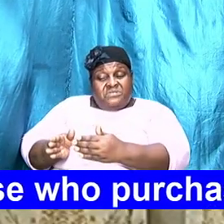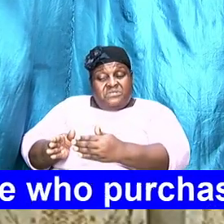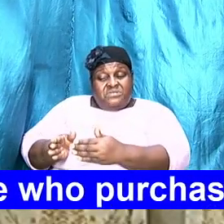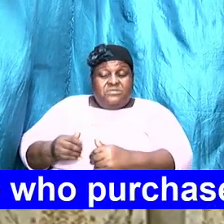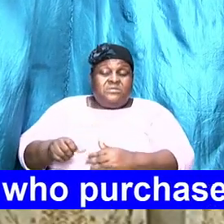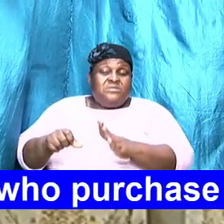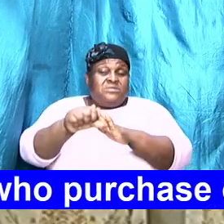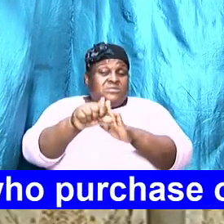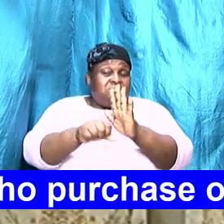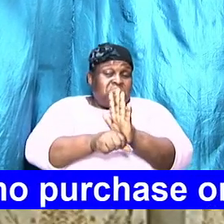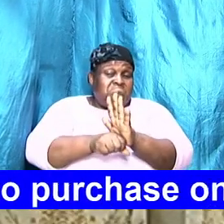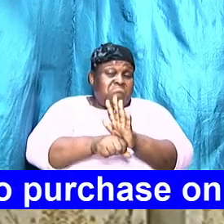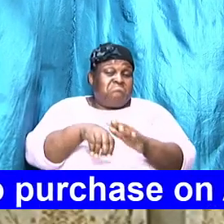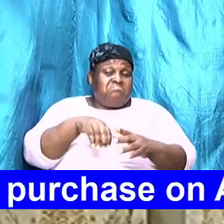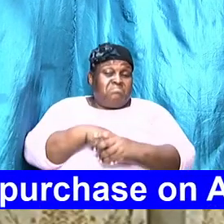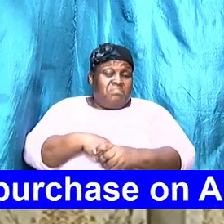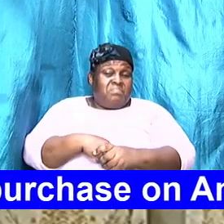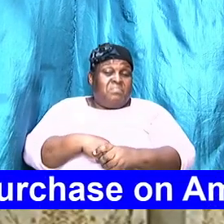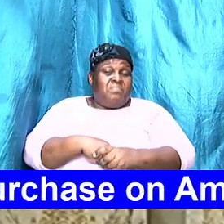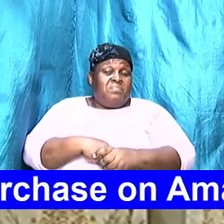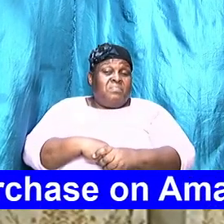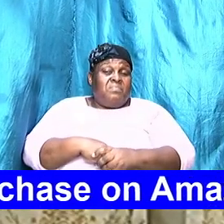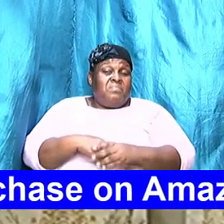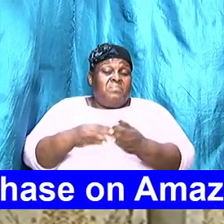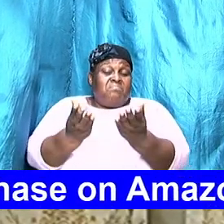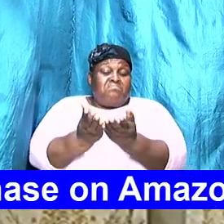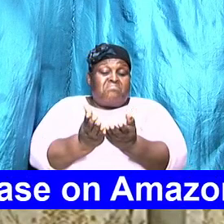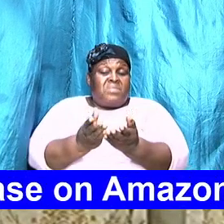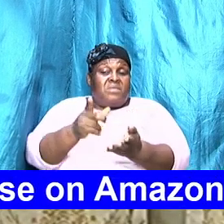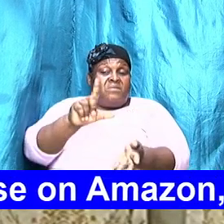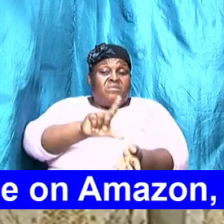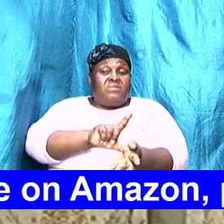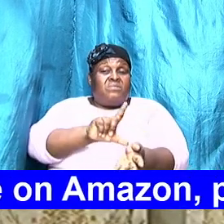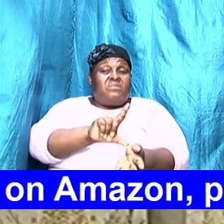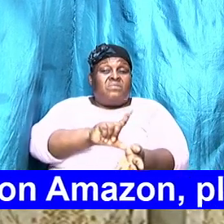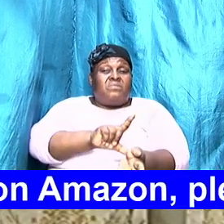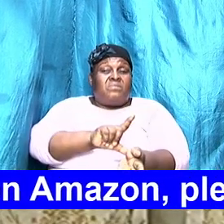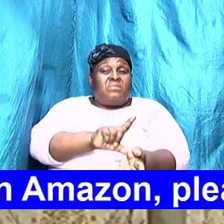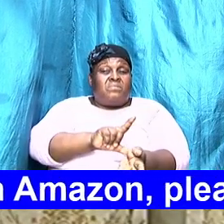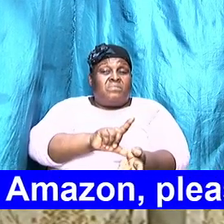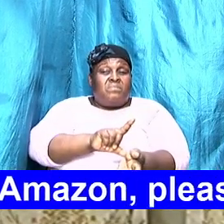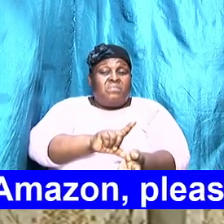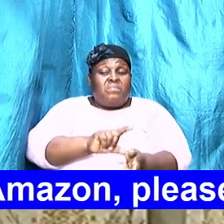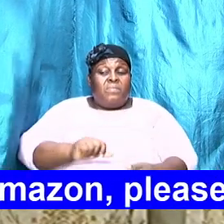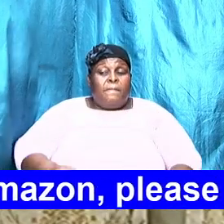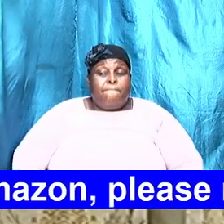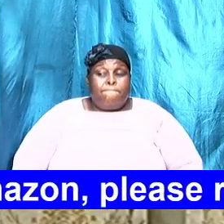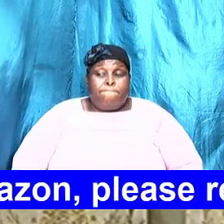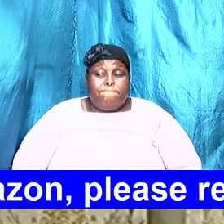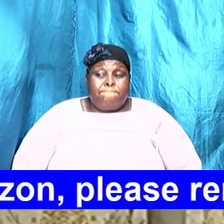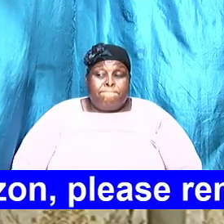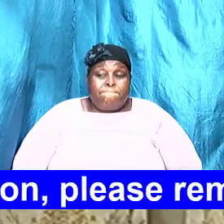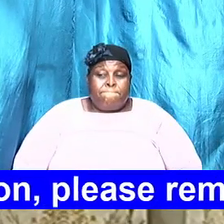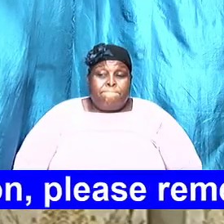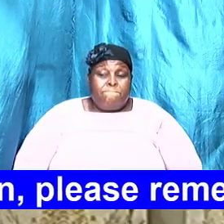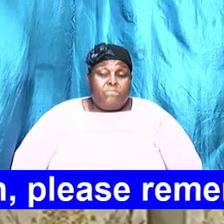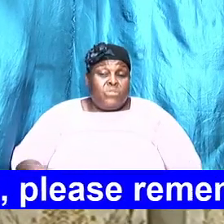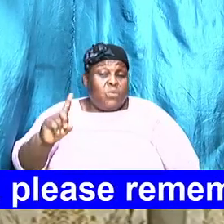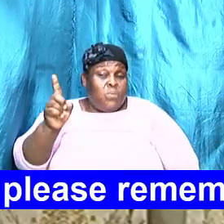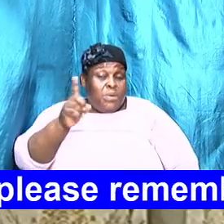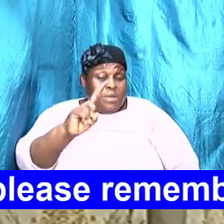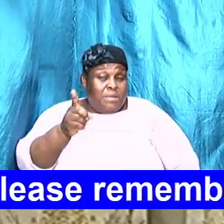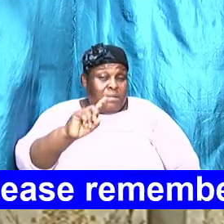I think it's in the book of Luke. We could probably search for it. I'd ask the producers to search for it. Where